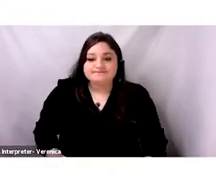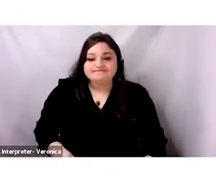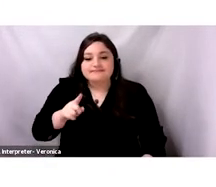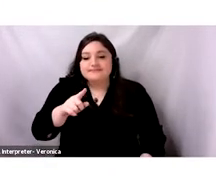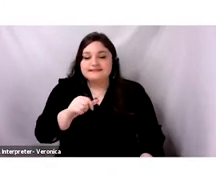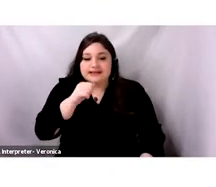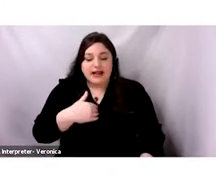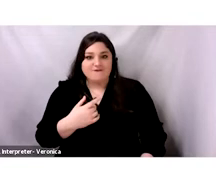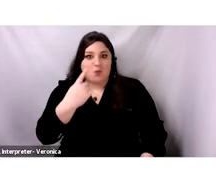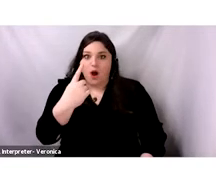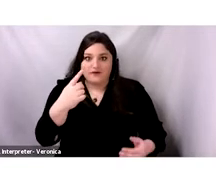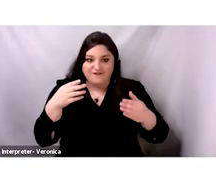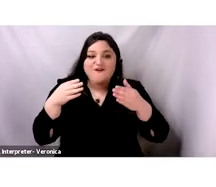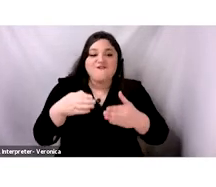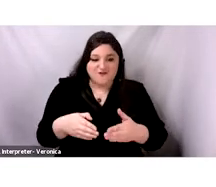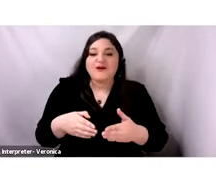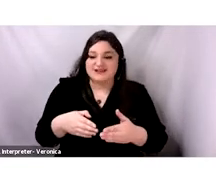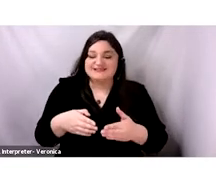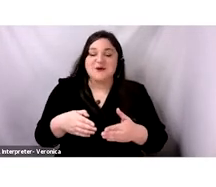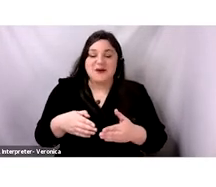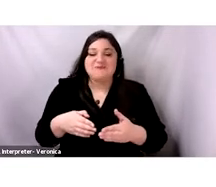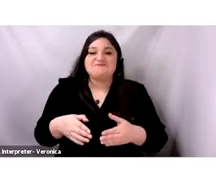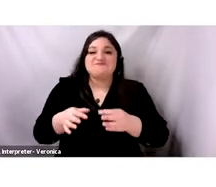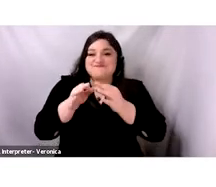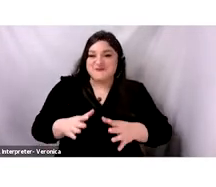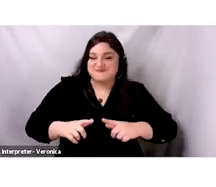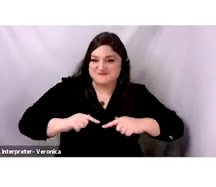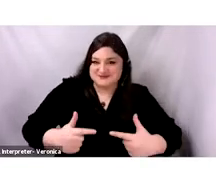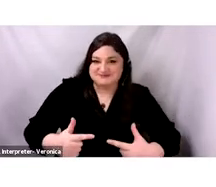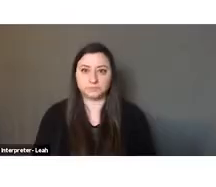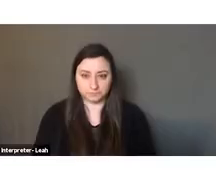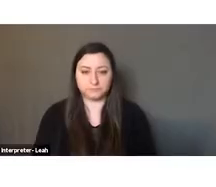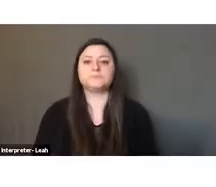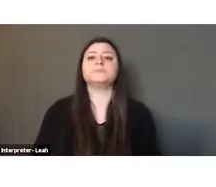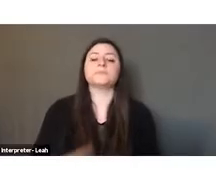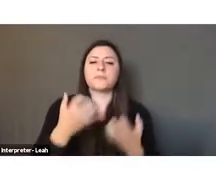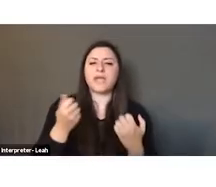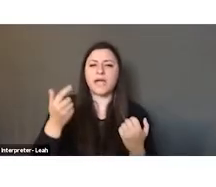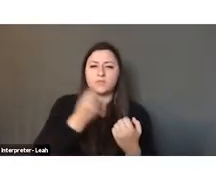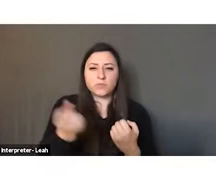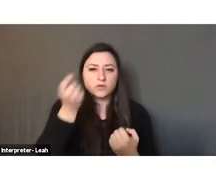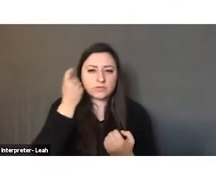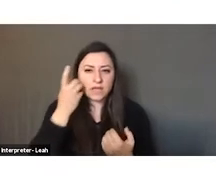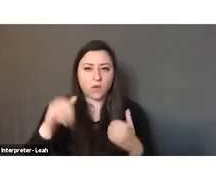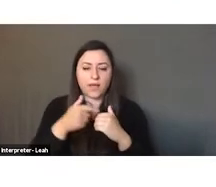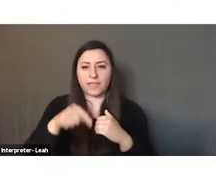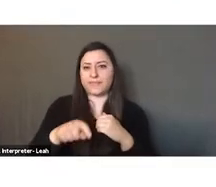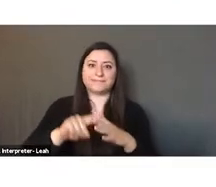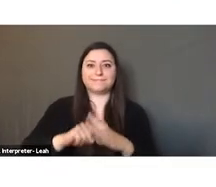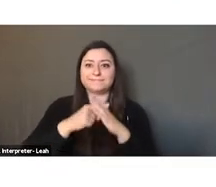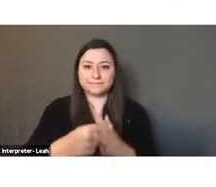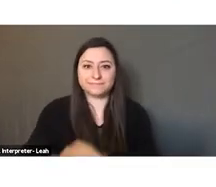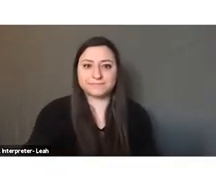cartography. And just I wanted you to see that to get a sense of how developed this civilization was.